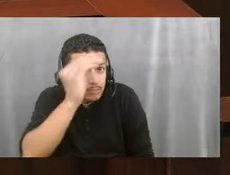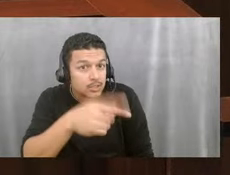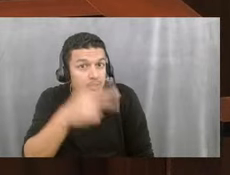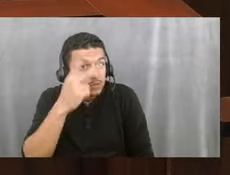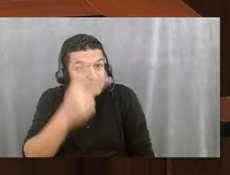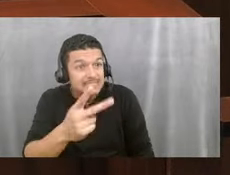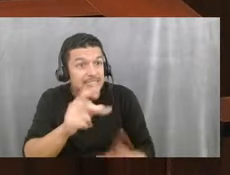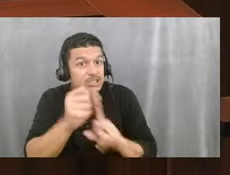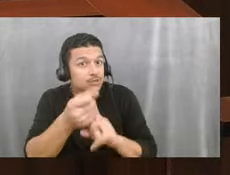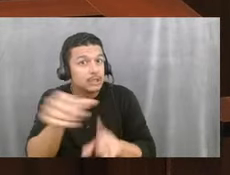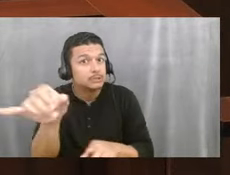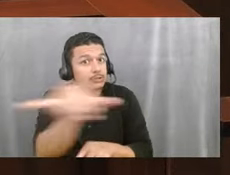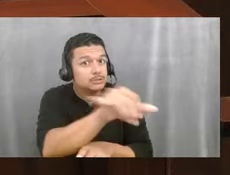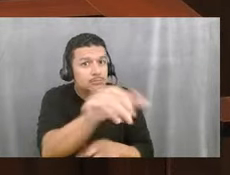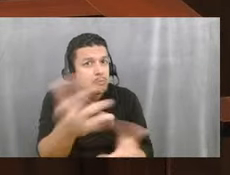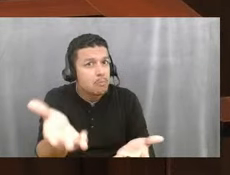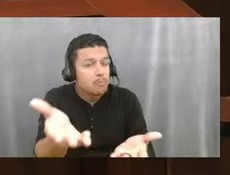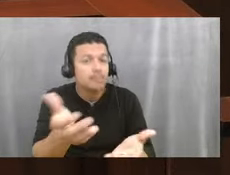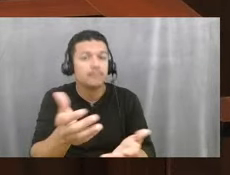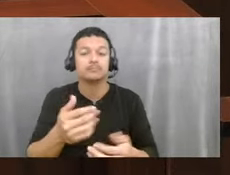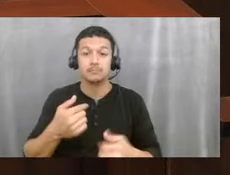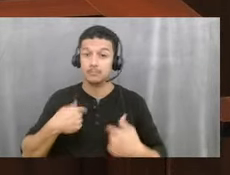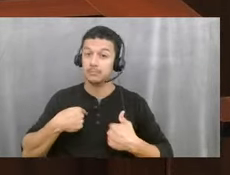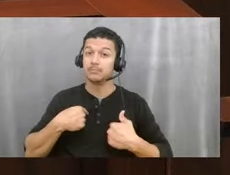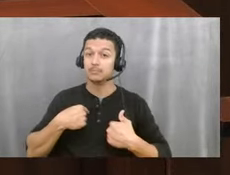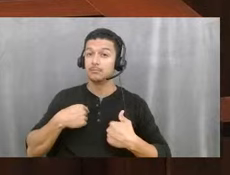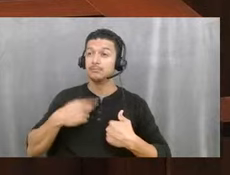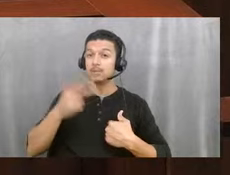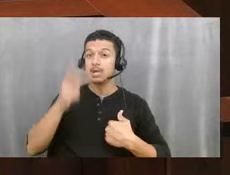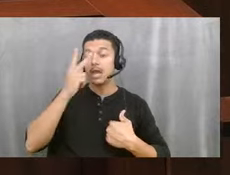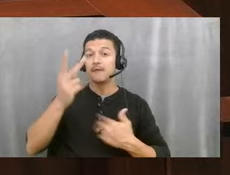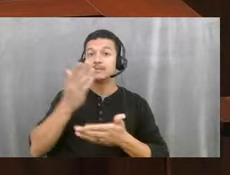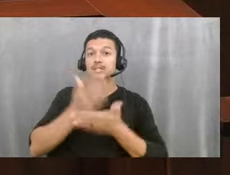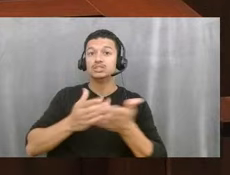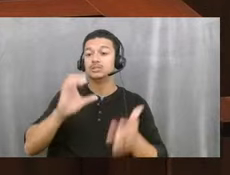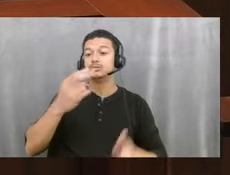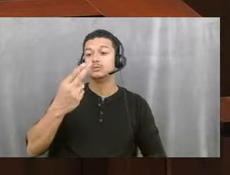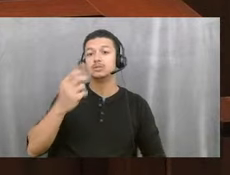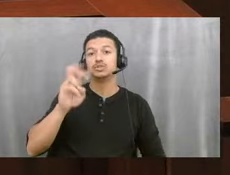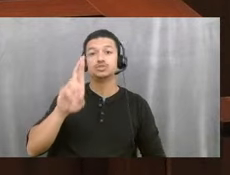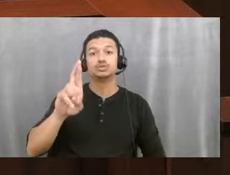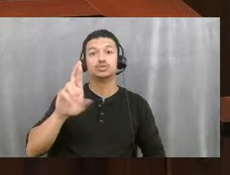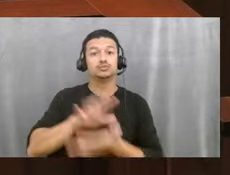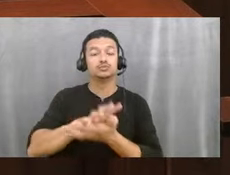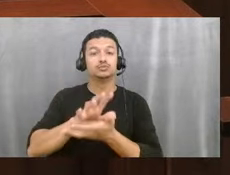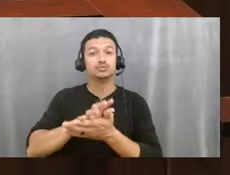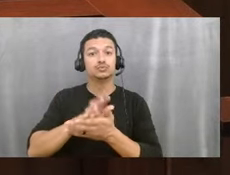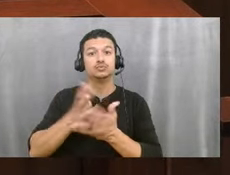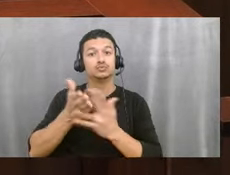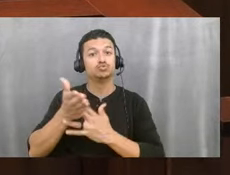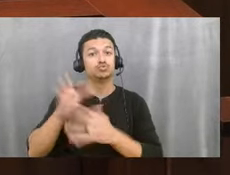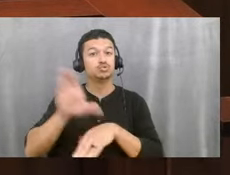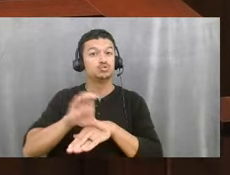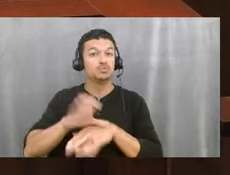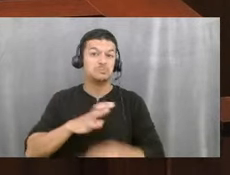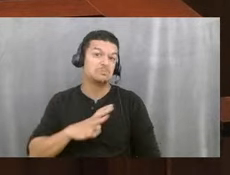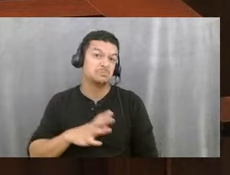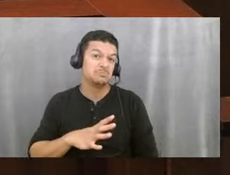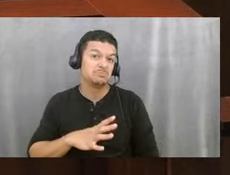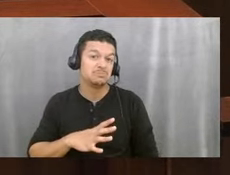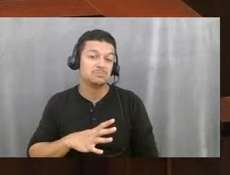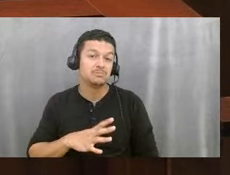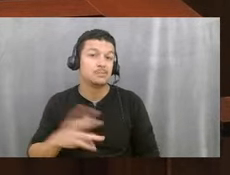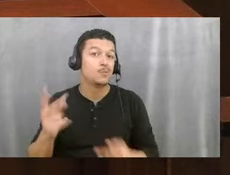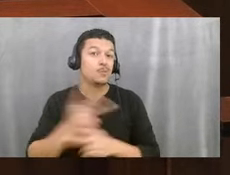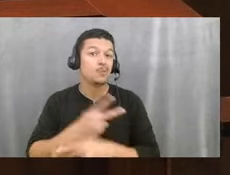of that type? I've seen some charter schools run out of churches and I think it's fine. And especially with this new kind of more